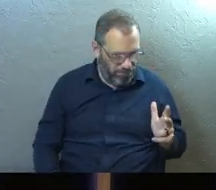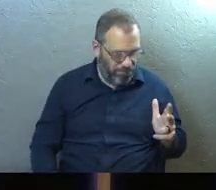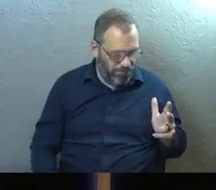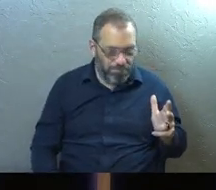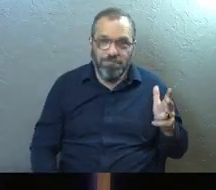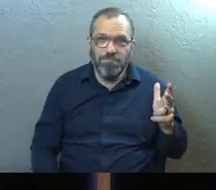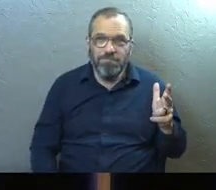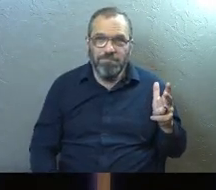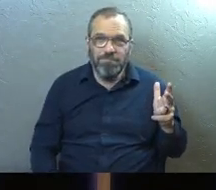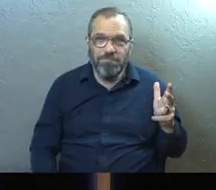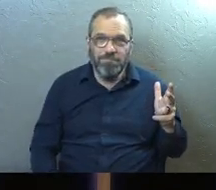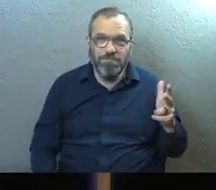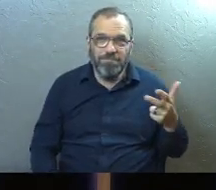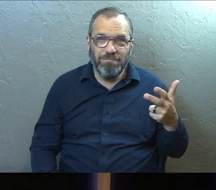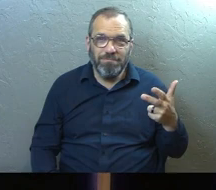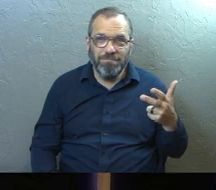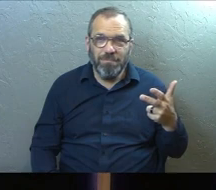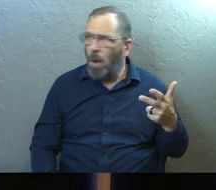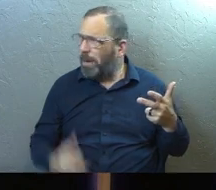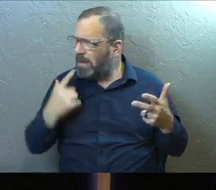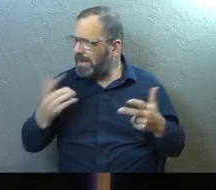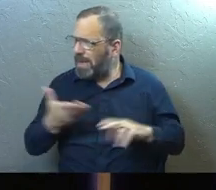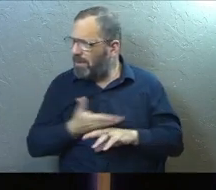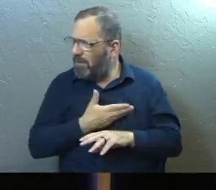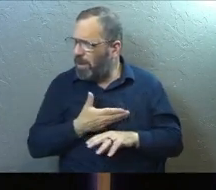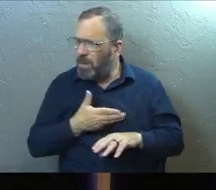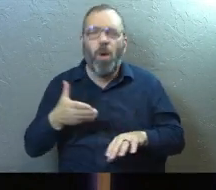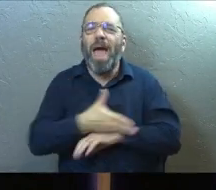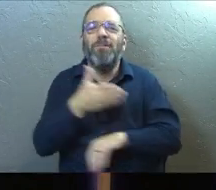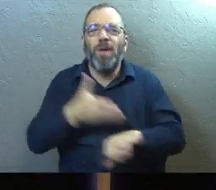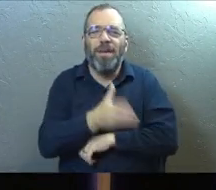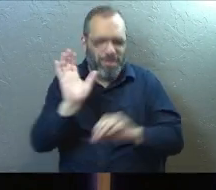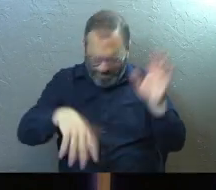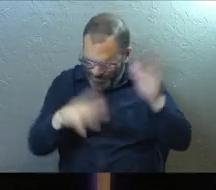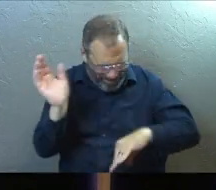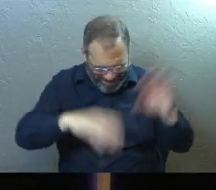Yes. After, after. Did I say before? No.